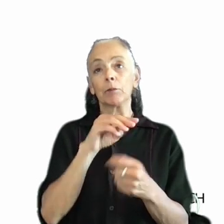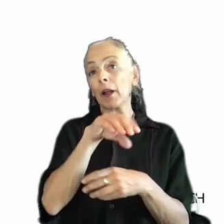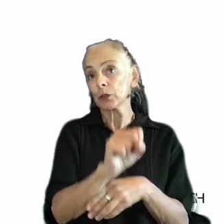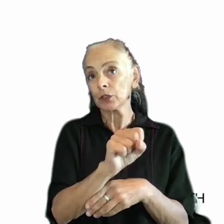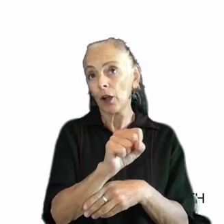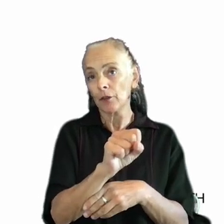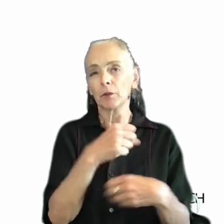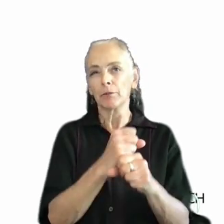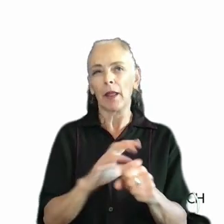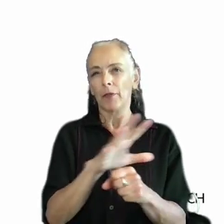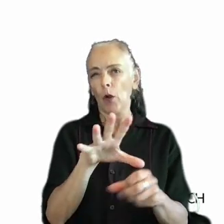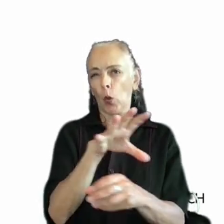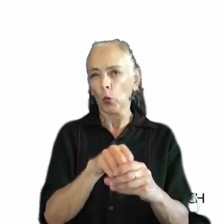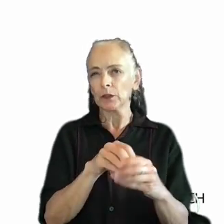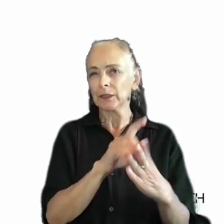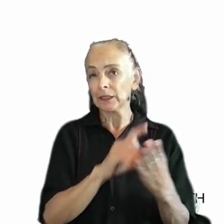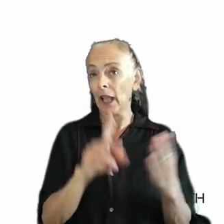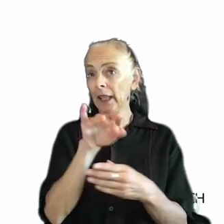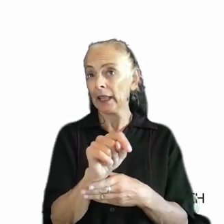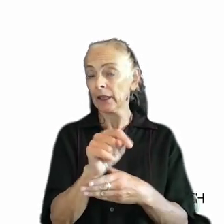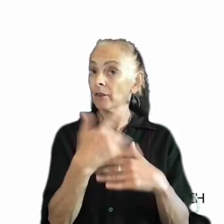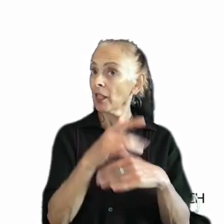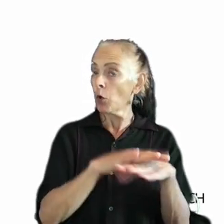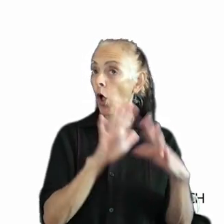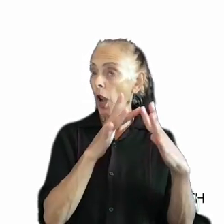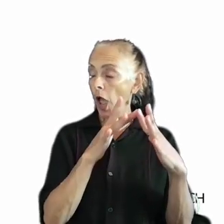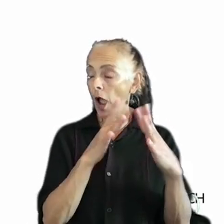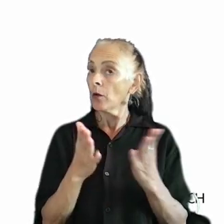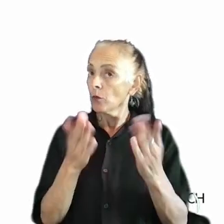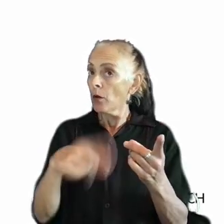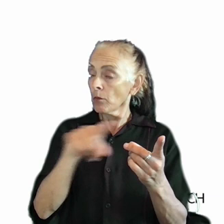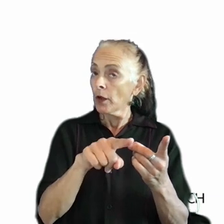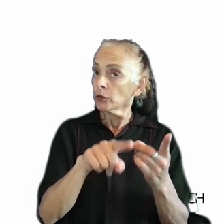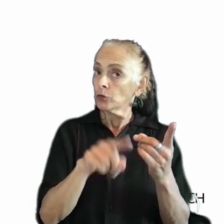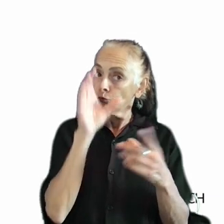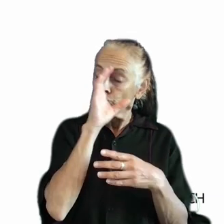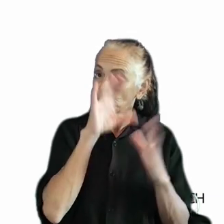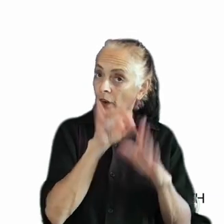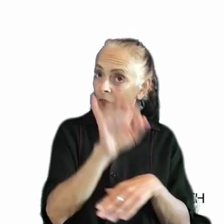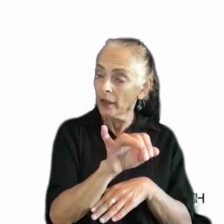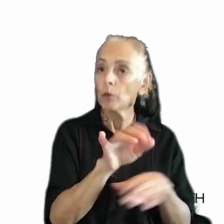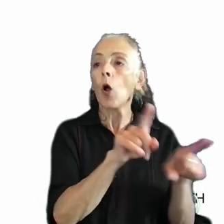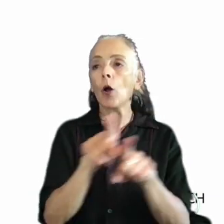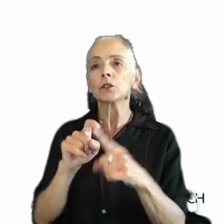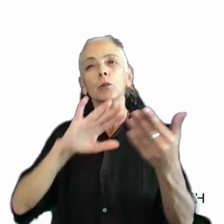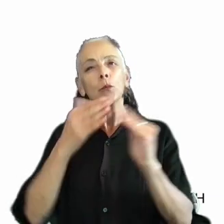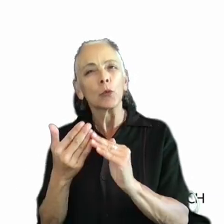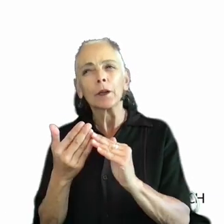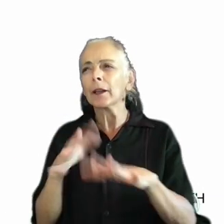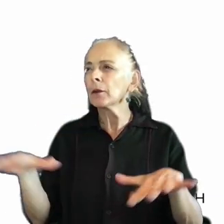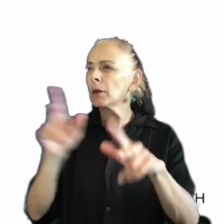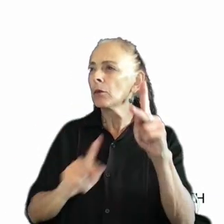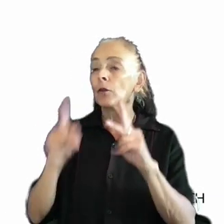Design Kit, which is publicly available online, so I highly recommend you check that out, but also from community sources such as this